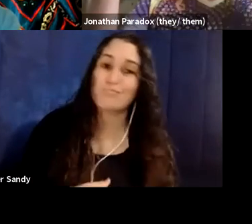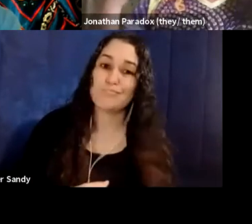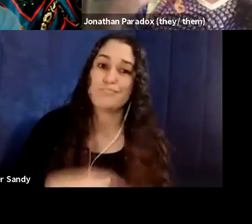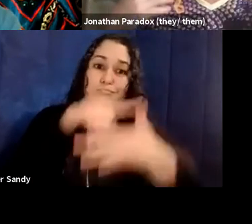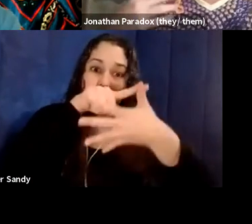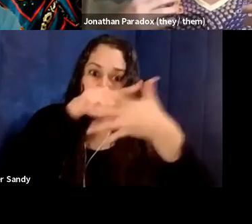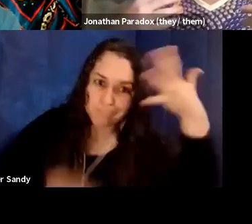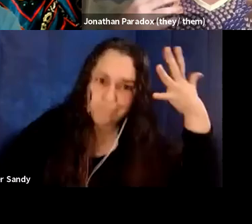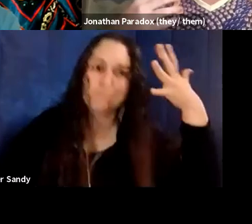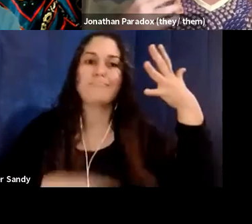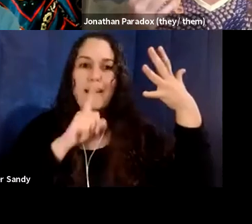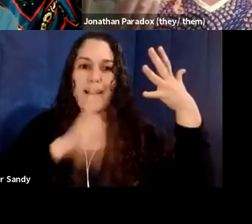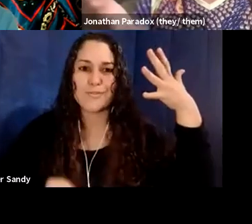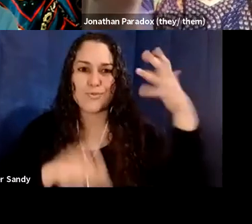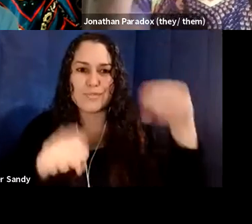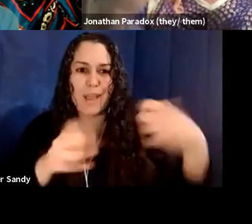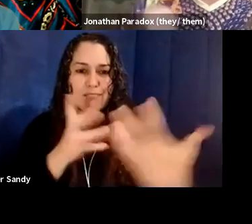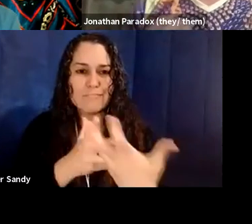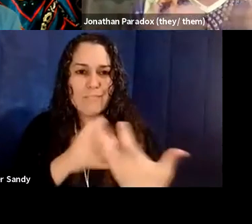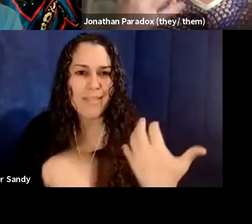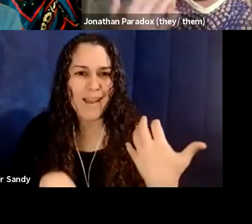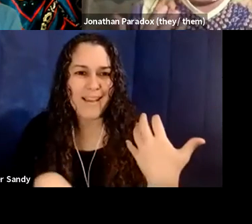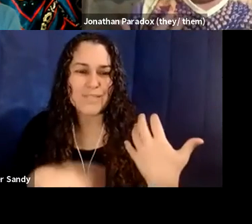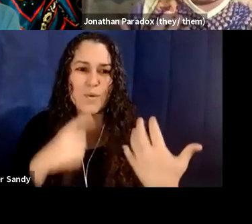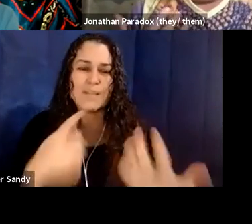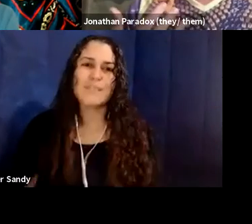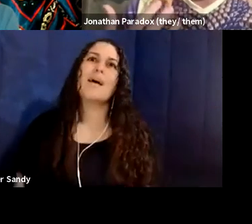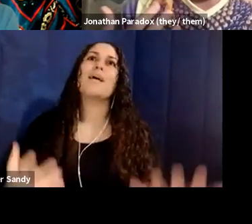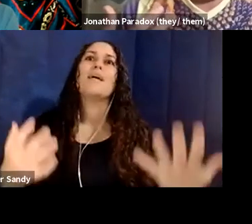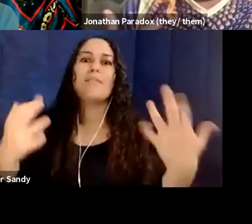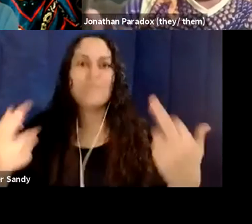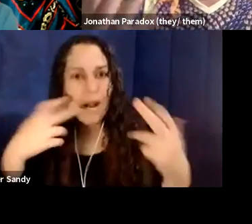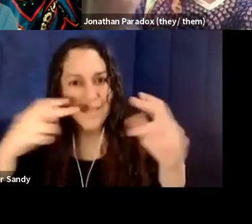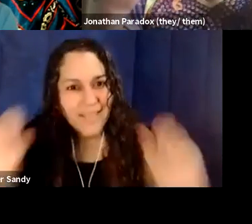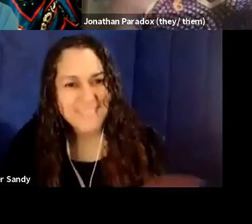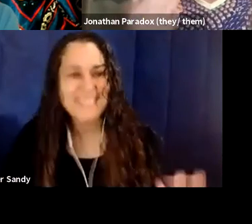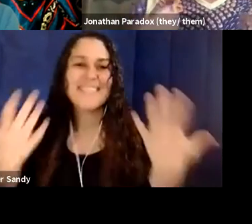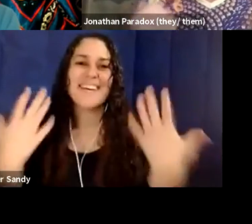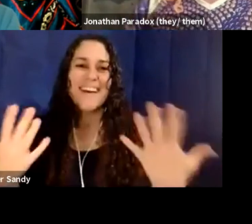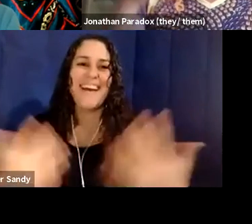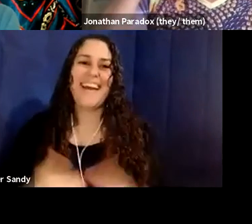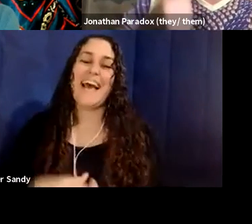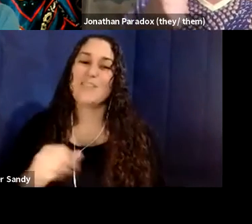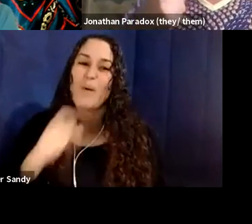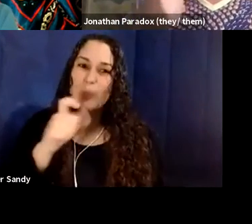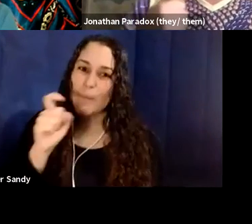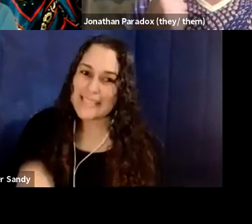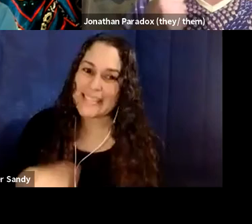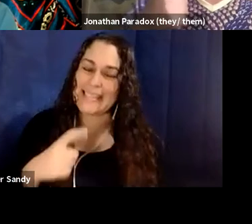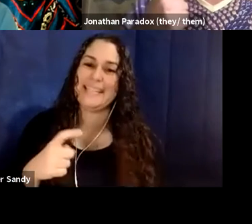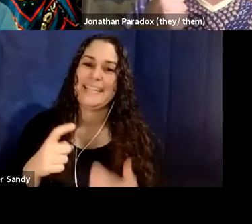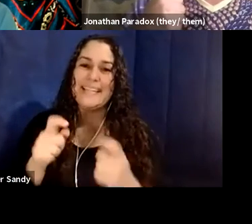we ask questions. And that even when I say that it's like, fuck yes, that, that I don't need a specific